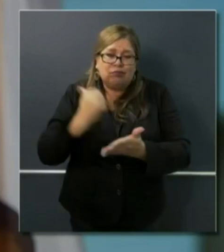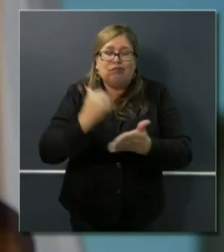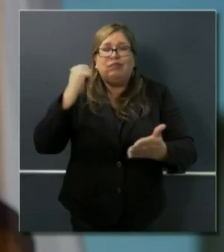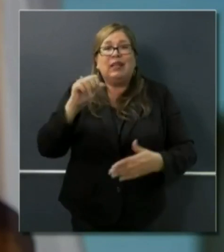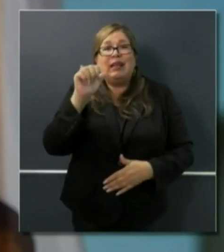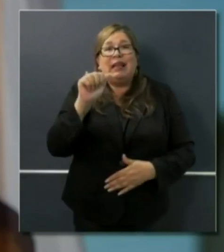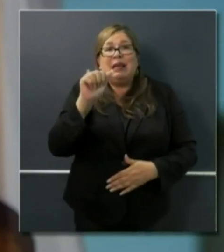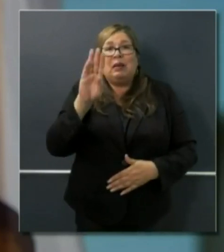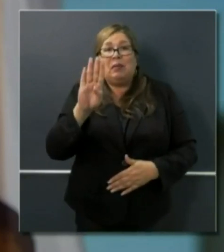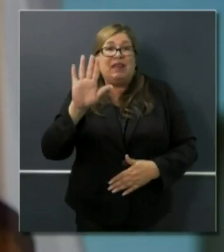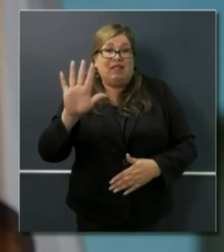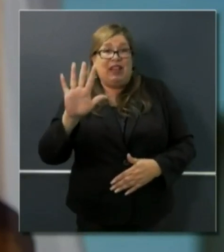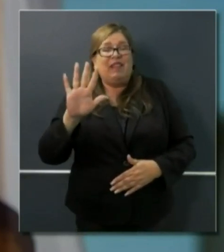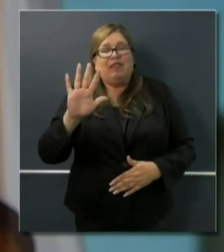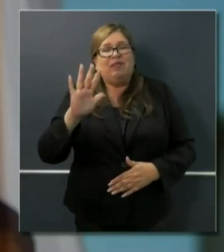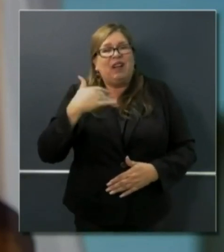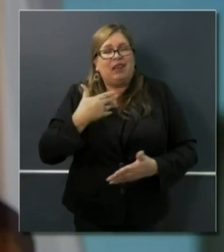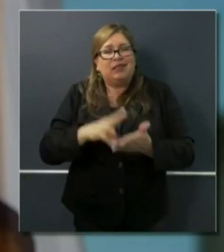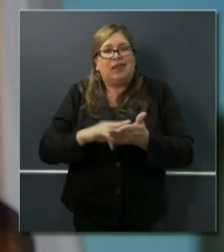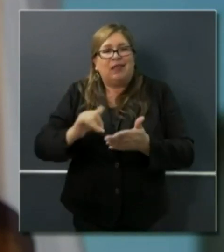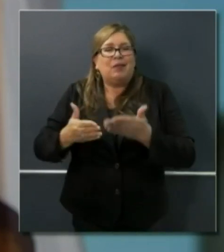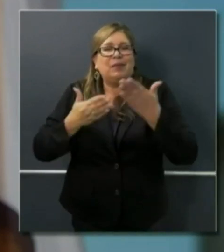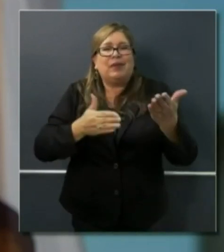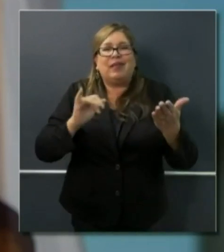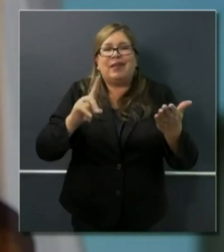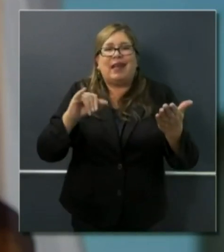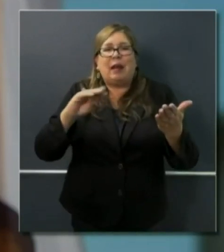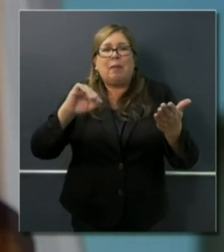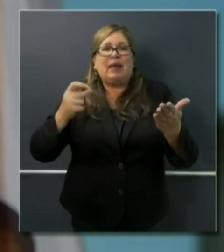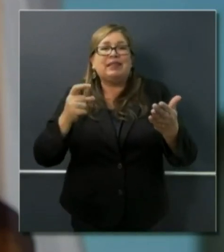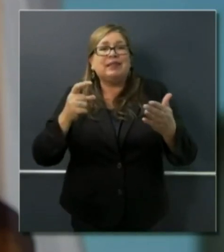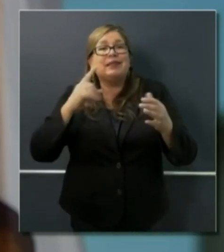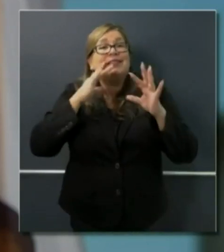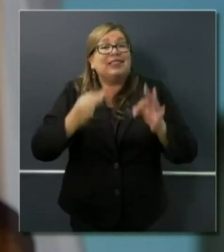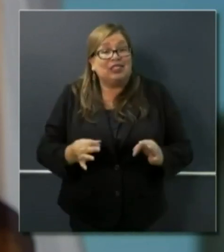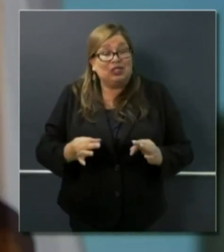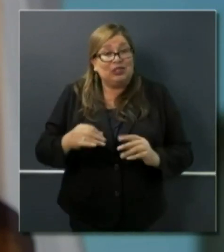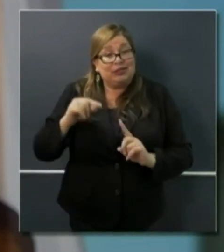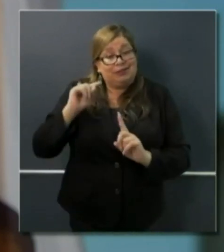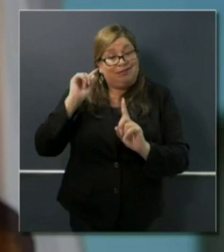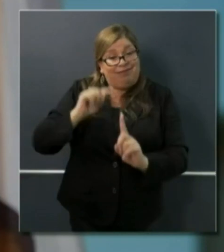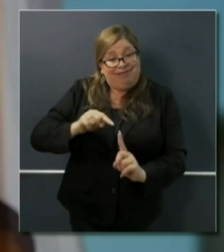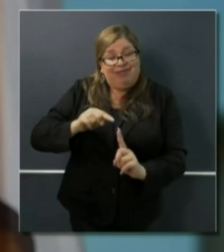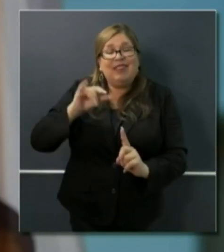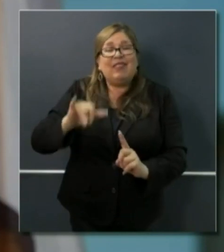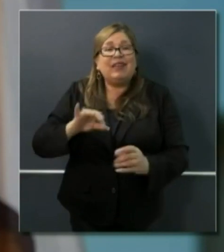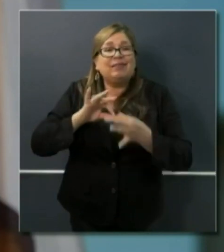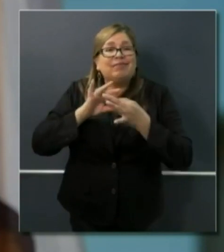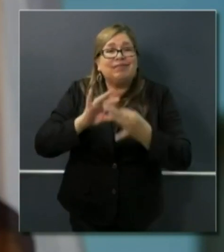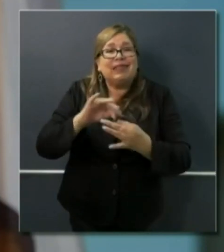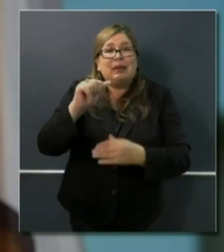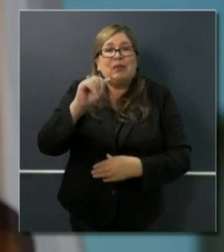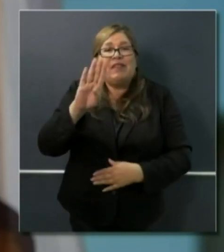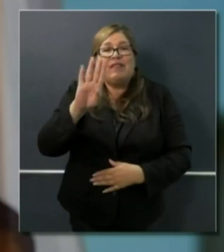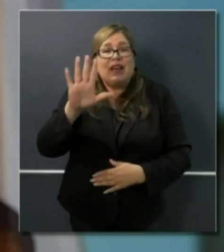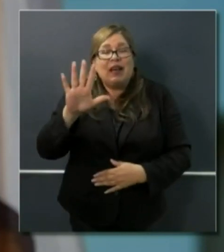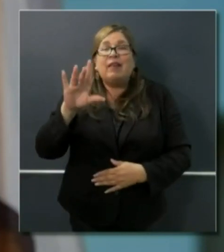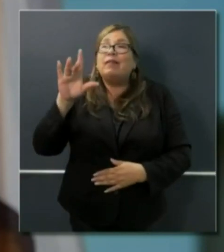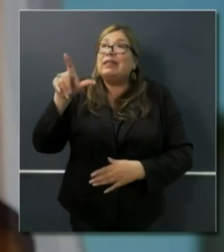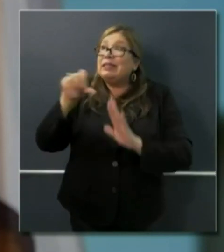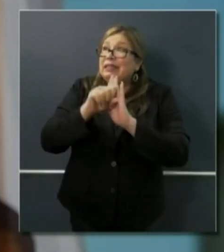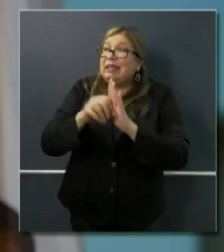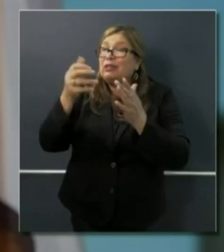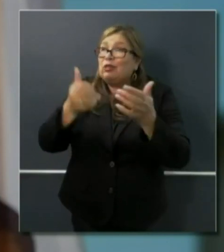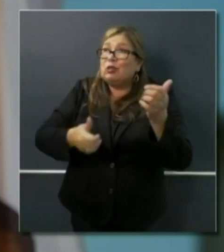a bill that I signed, the Dynamex decision with relationship to this issue, where the state Supreme Court